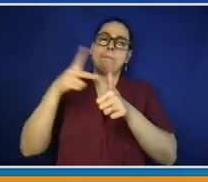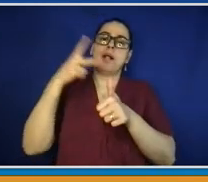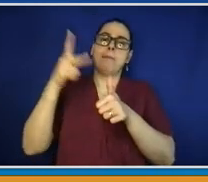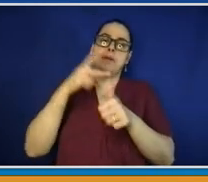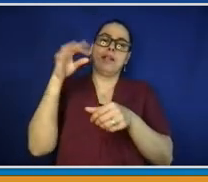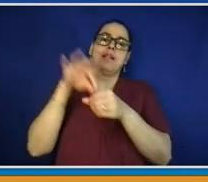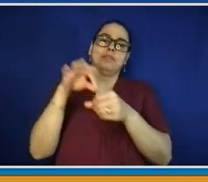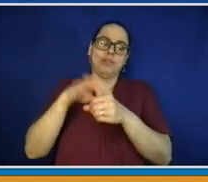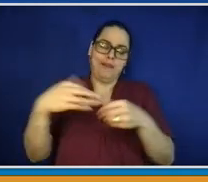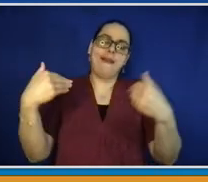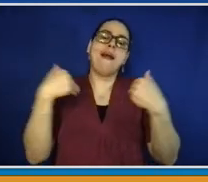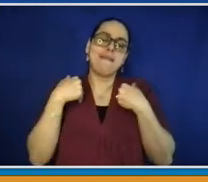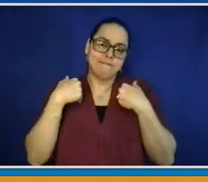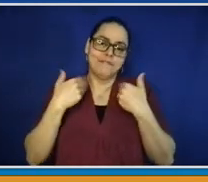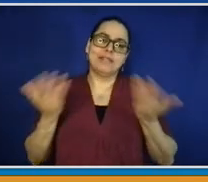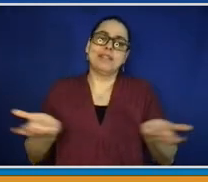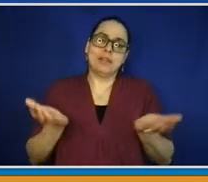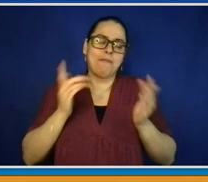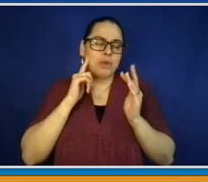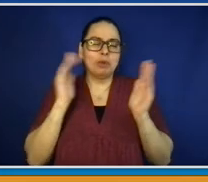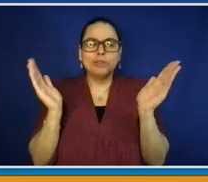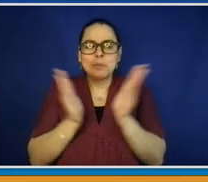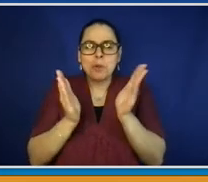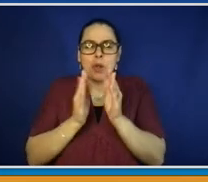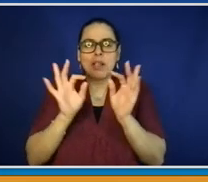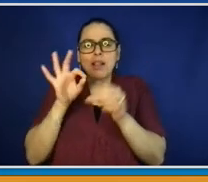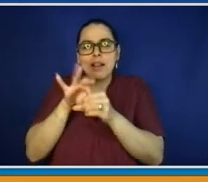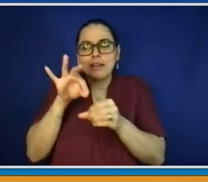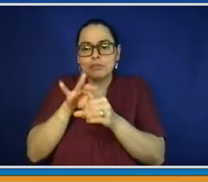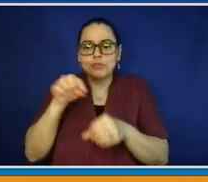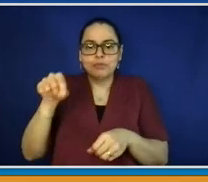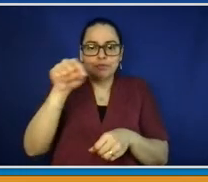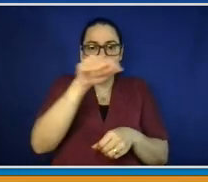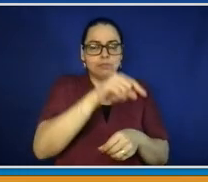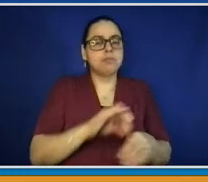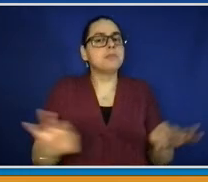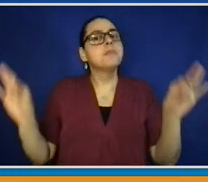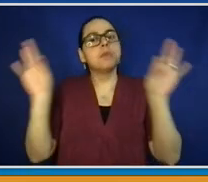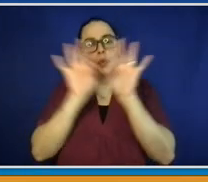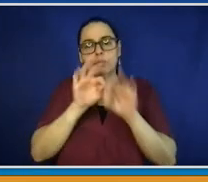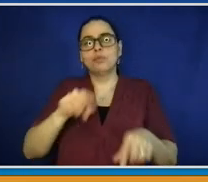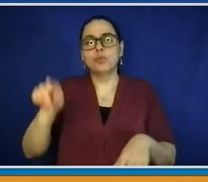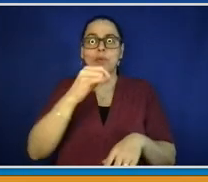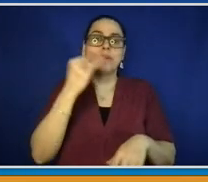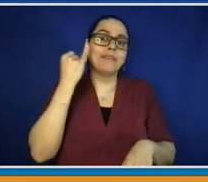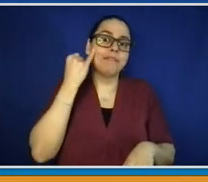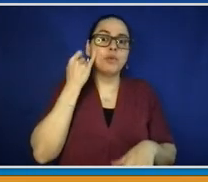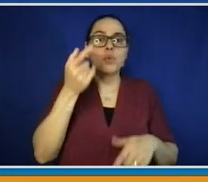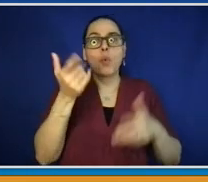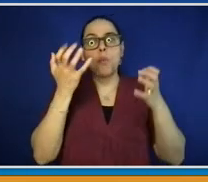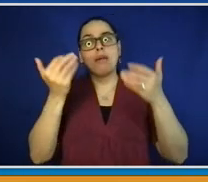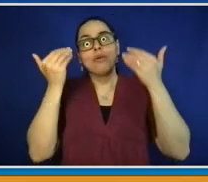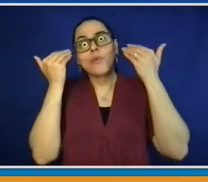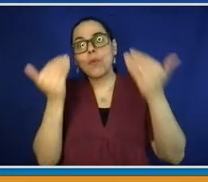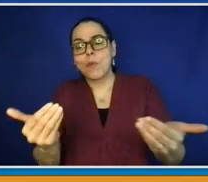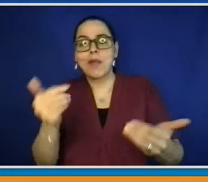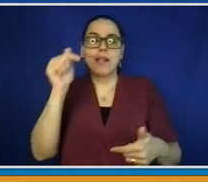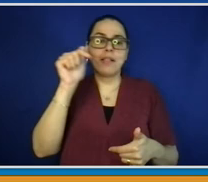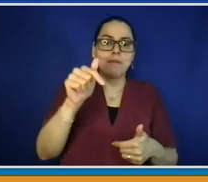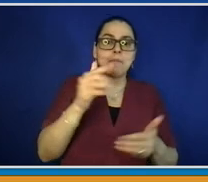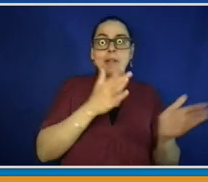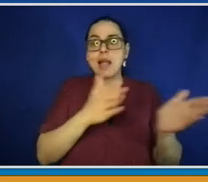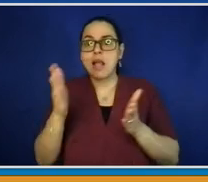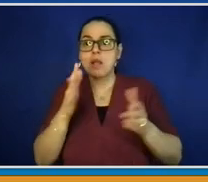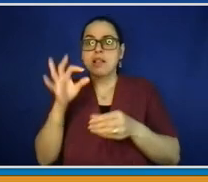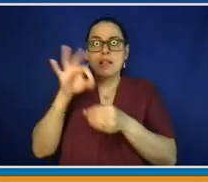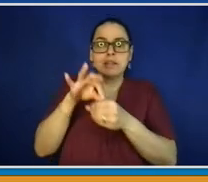registered member of those parties. You cannot register in a party on primary day, so your primary vote will count if you're already